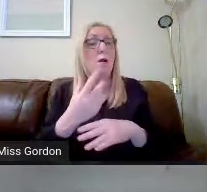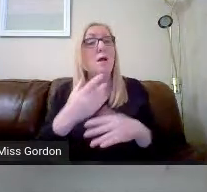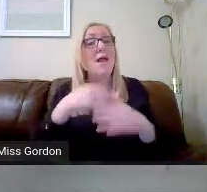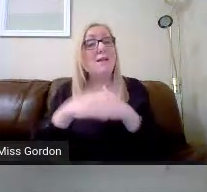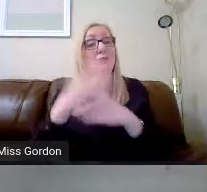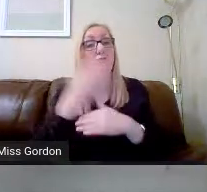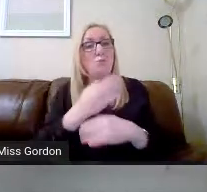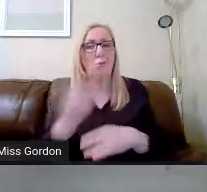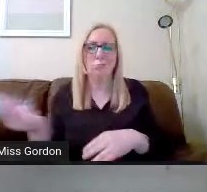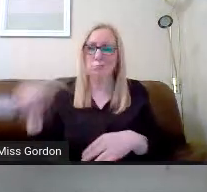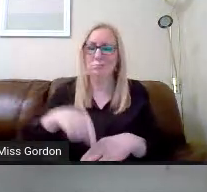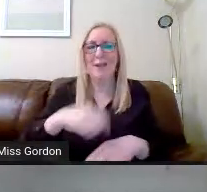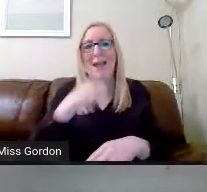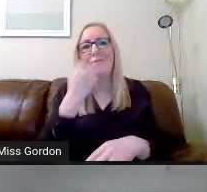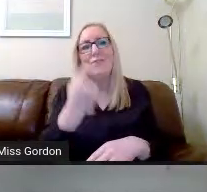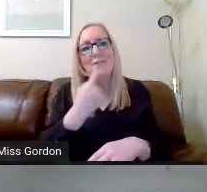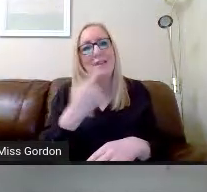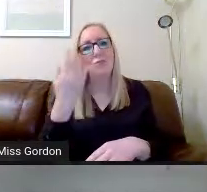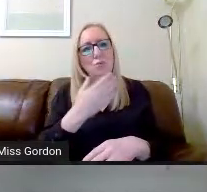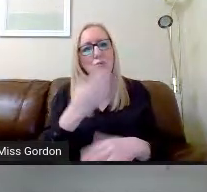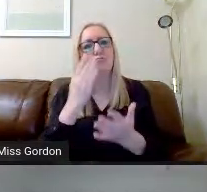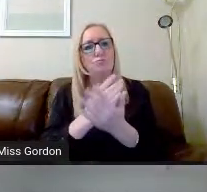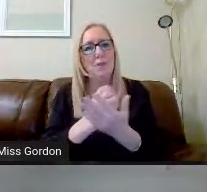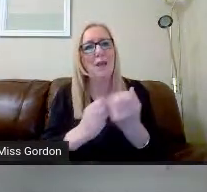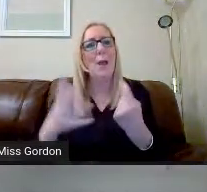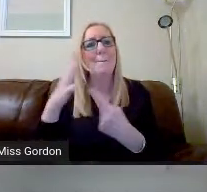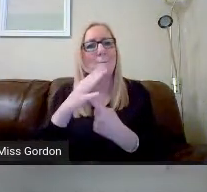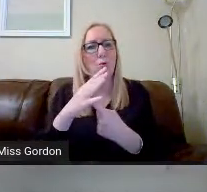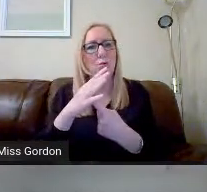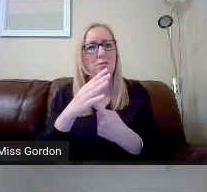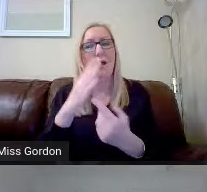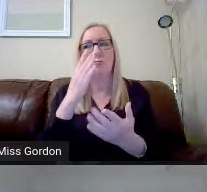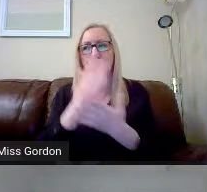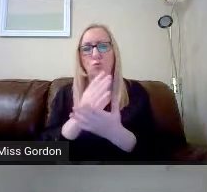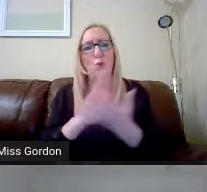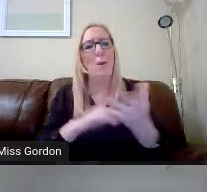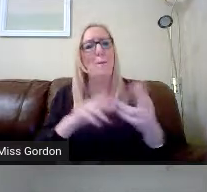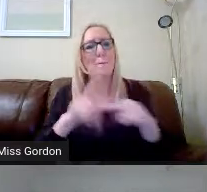every day is very important, which I'm sure you'll agree.